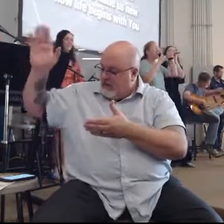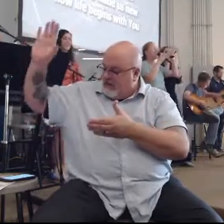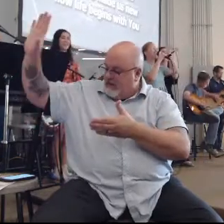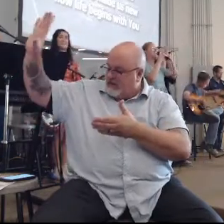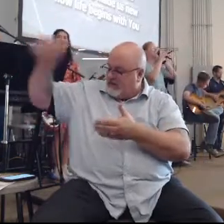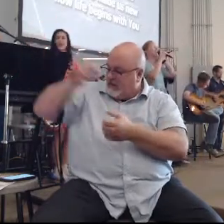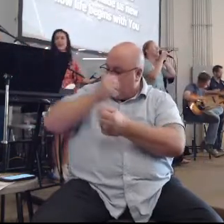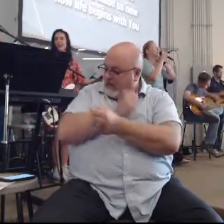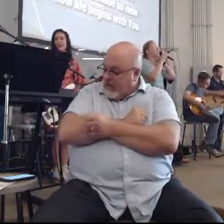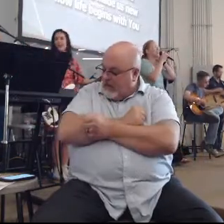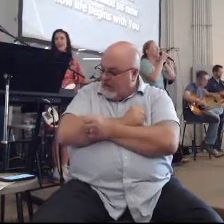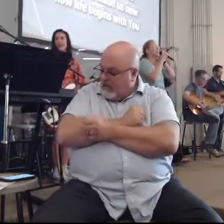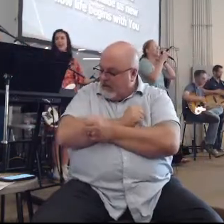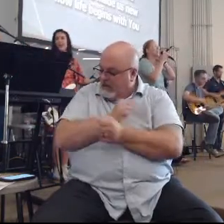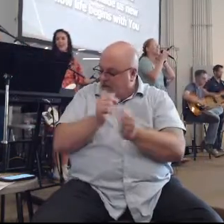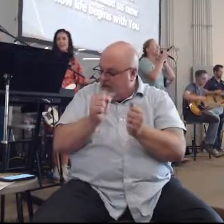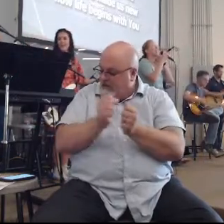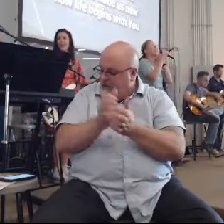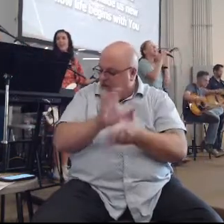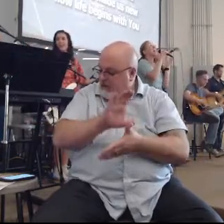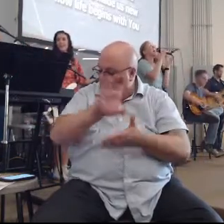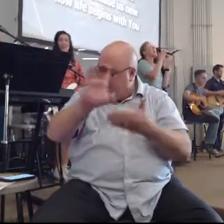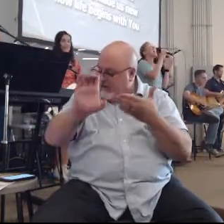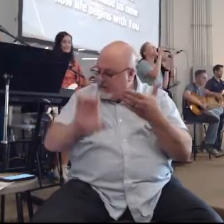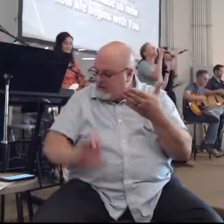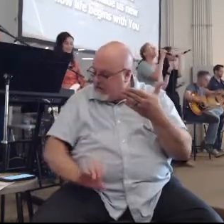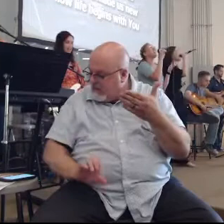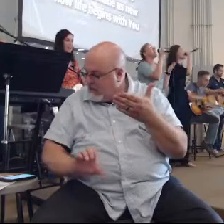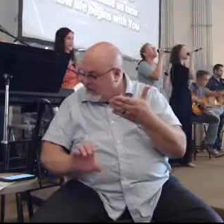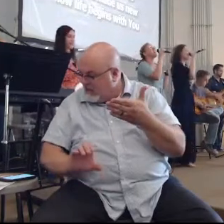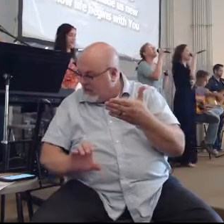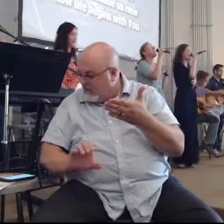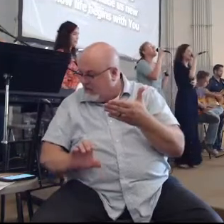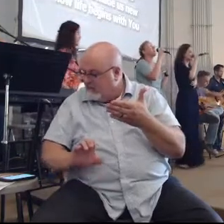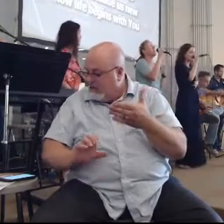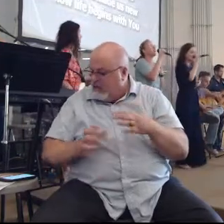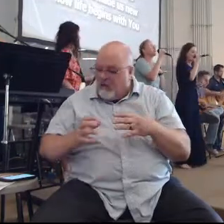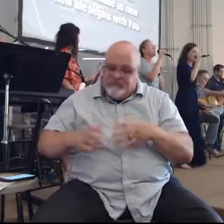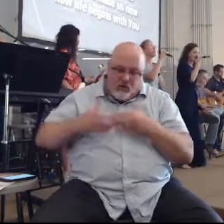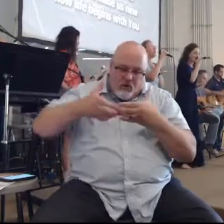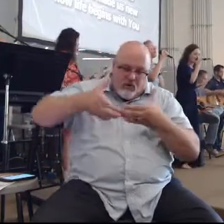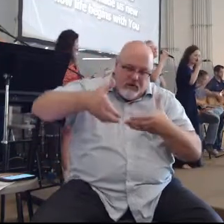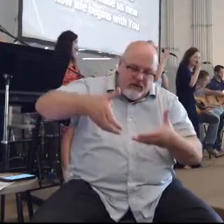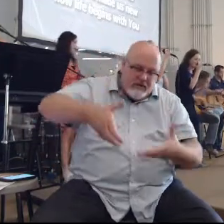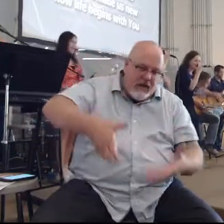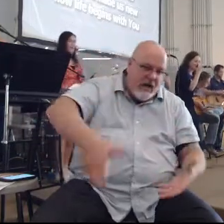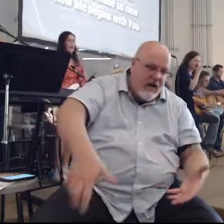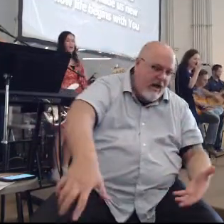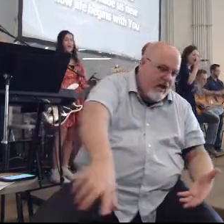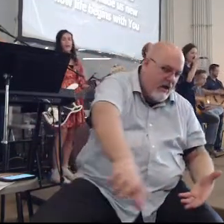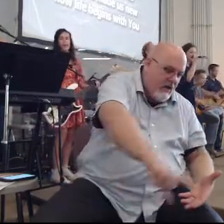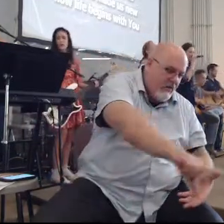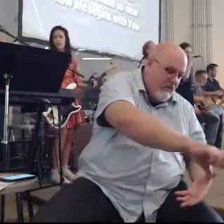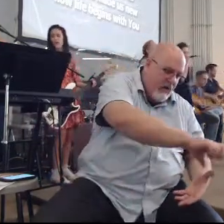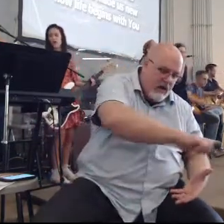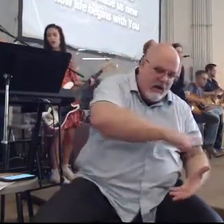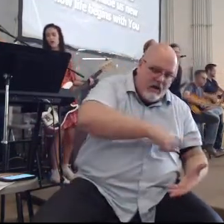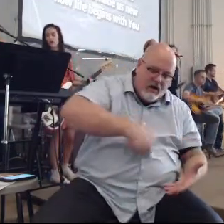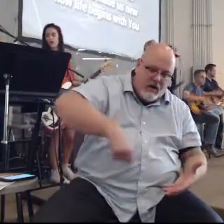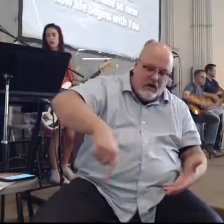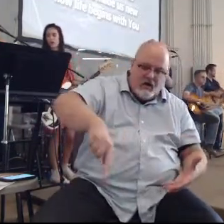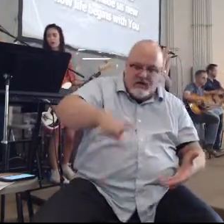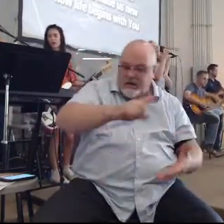So we have this love going down